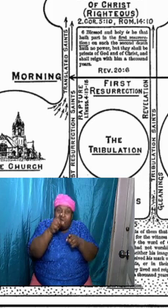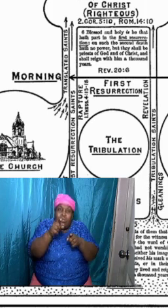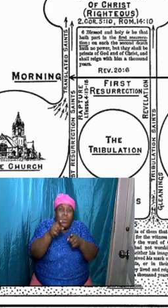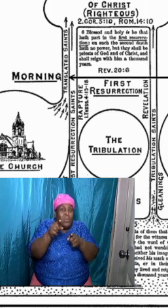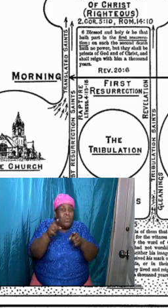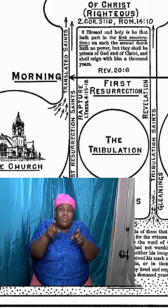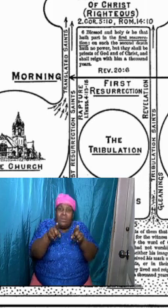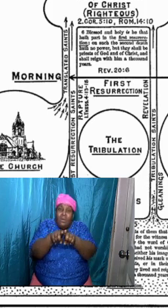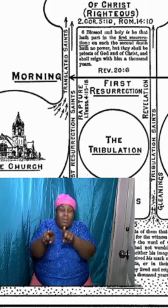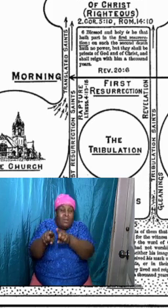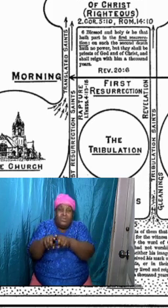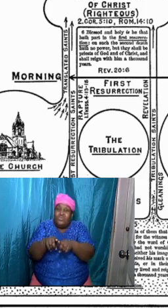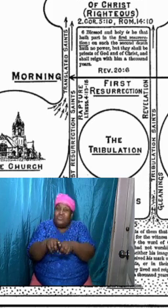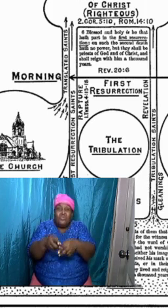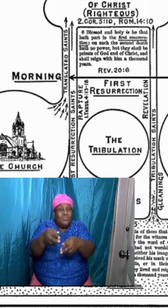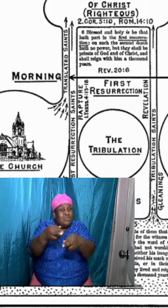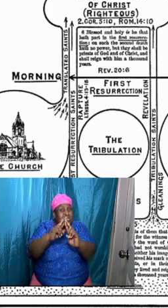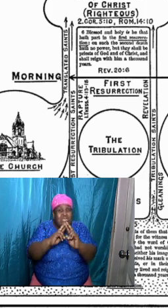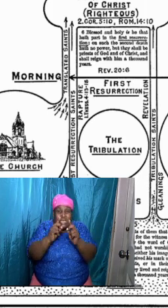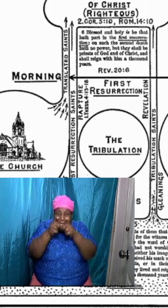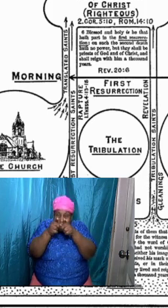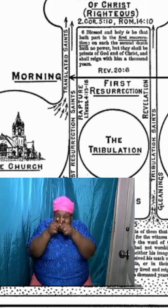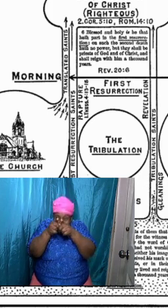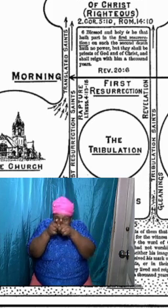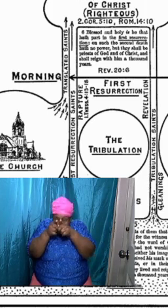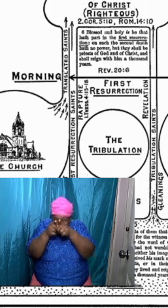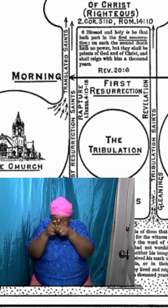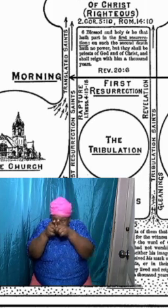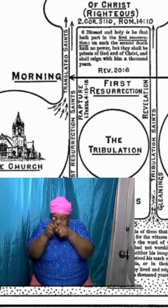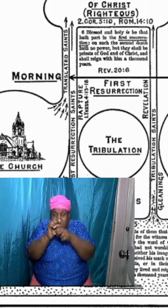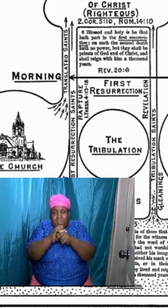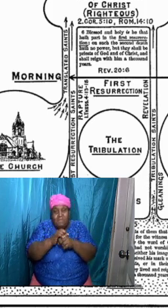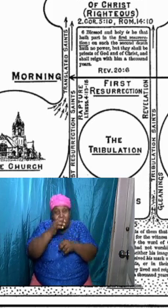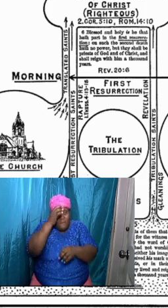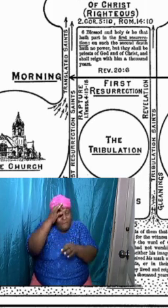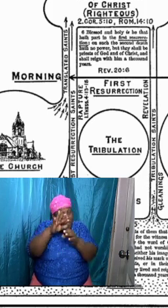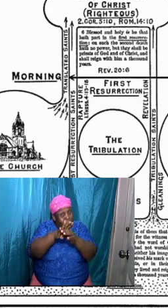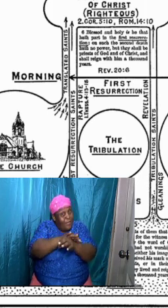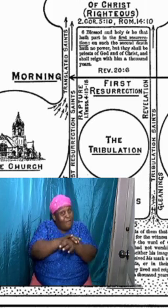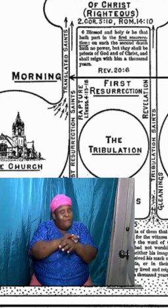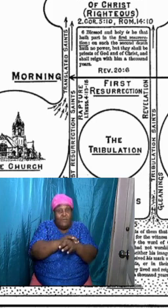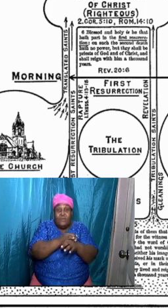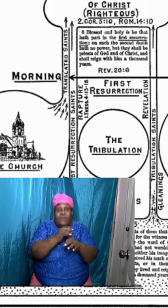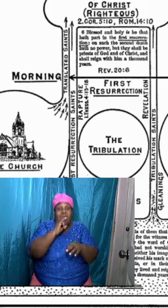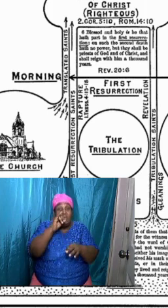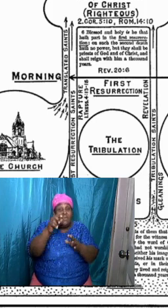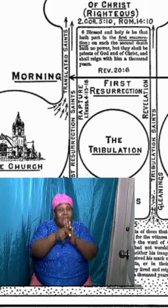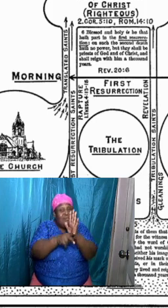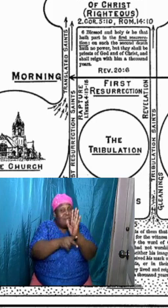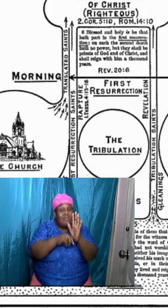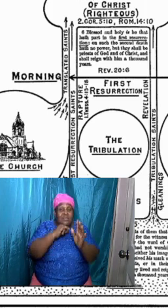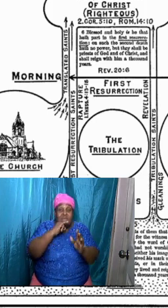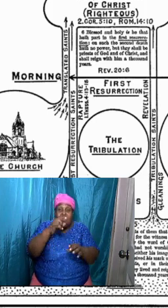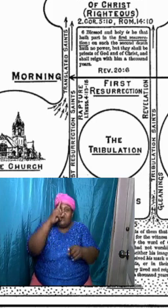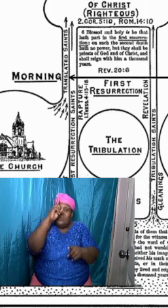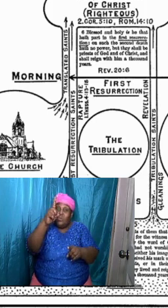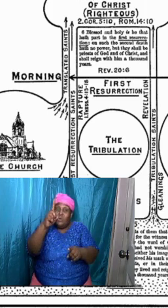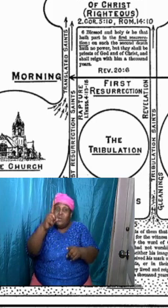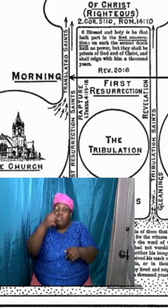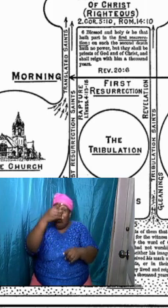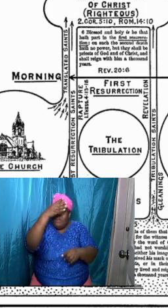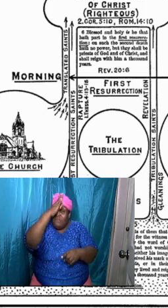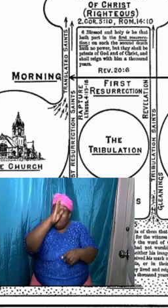Very important. Note this though, that faithfulness is one of God's standards